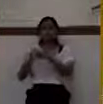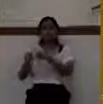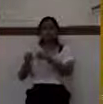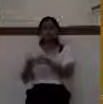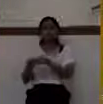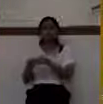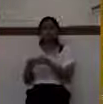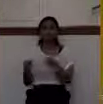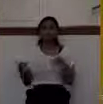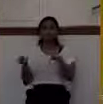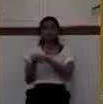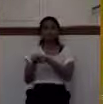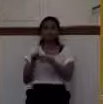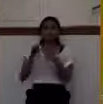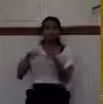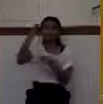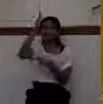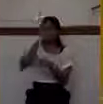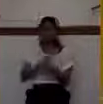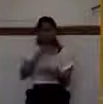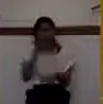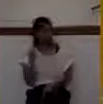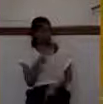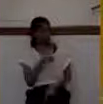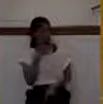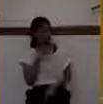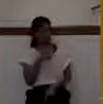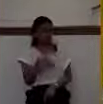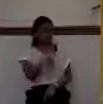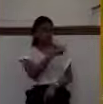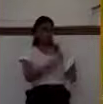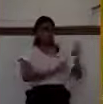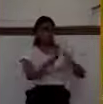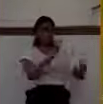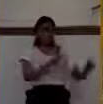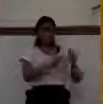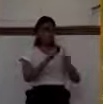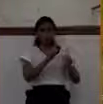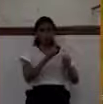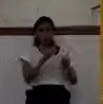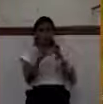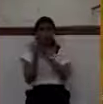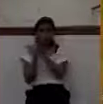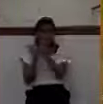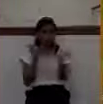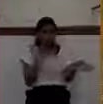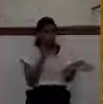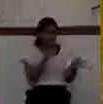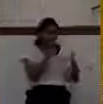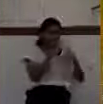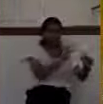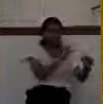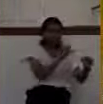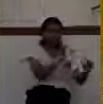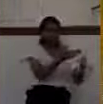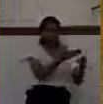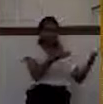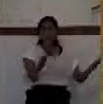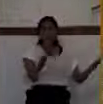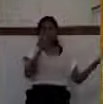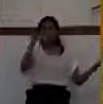his people find their satisfaction in something other than God,